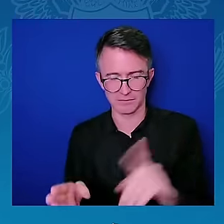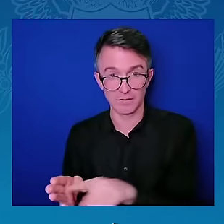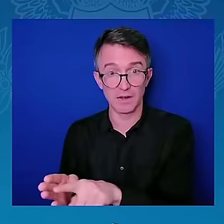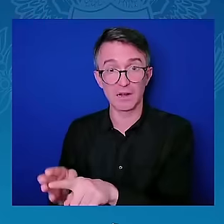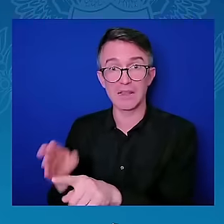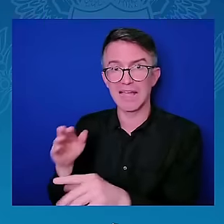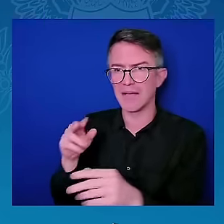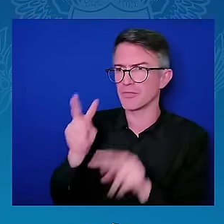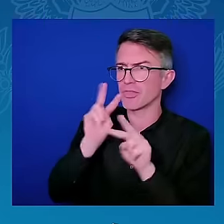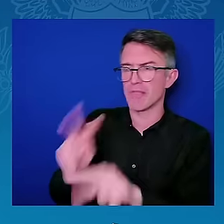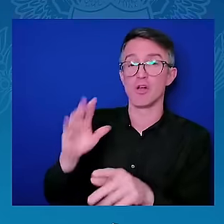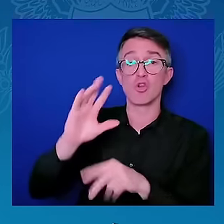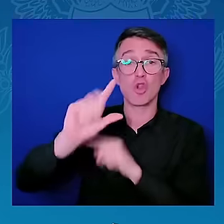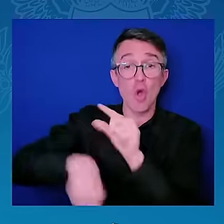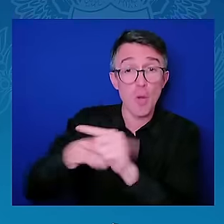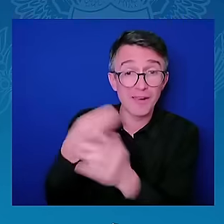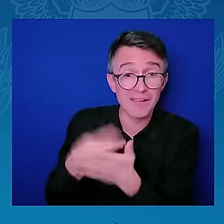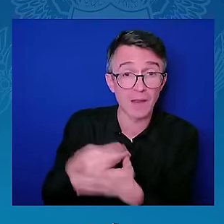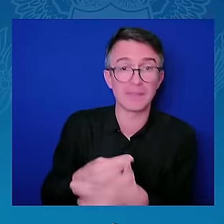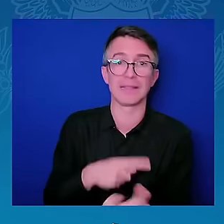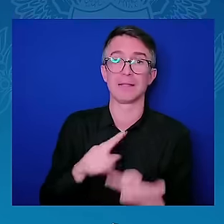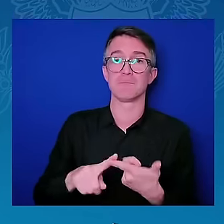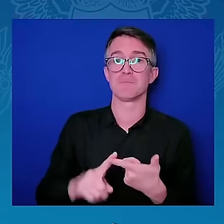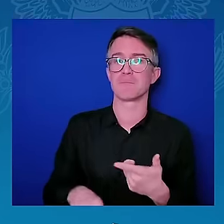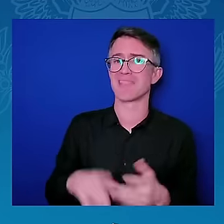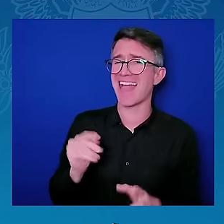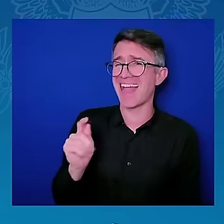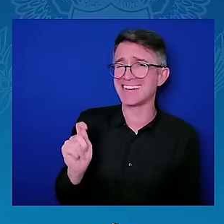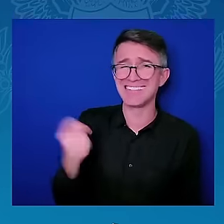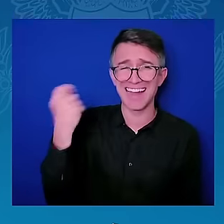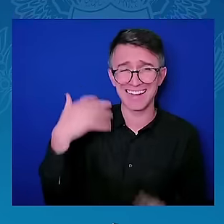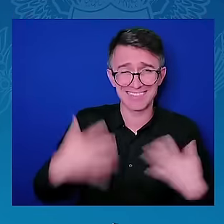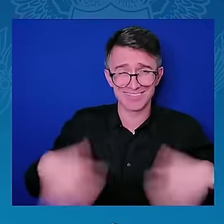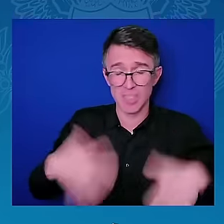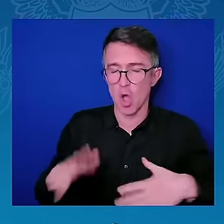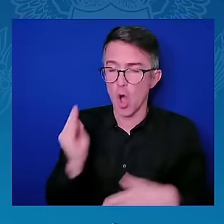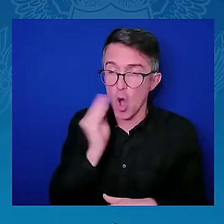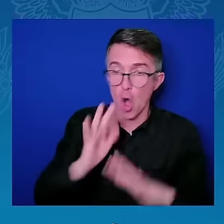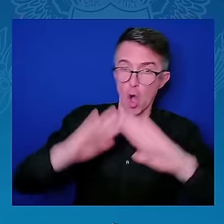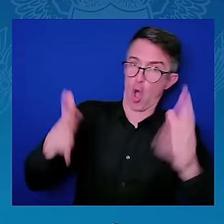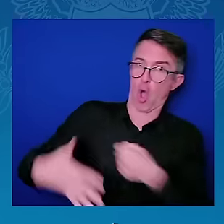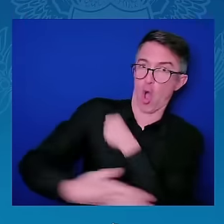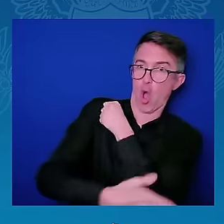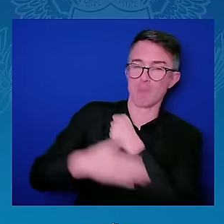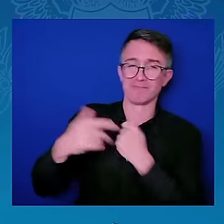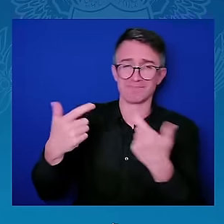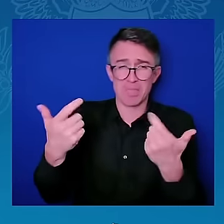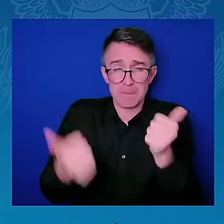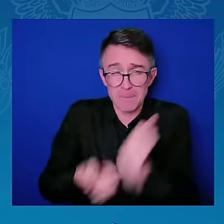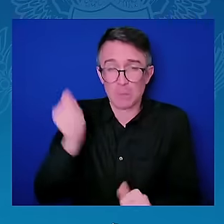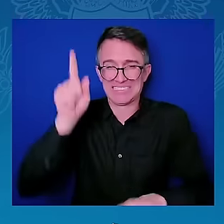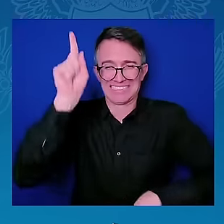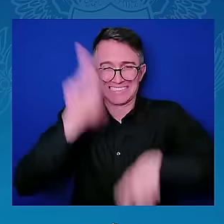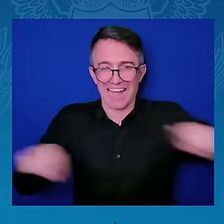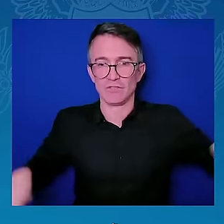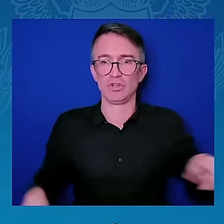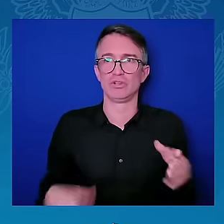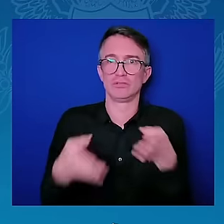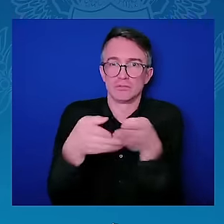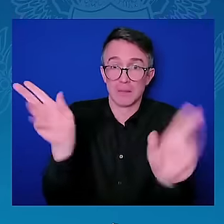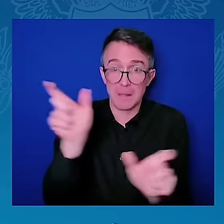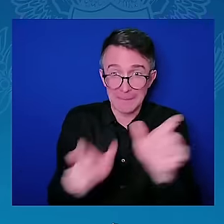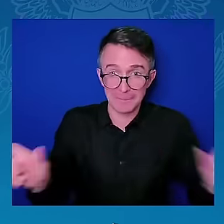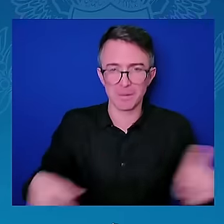vibrant hub of economic activity. In Kenya, we see a country of limitless private sector